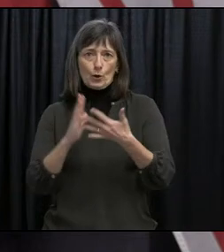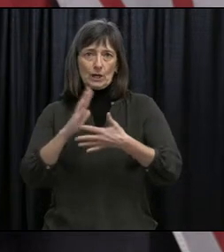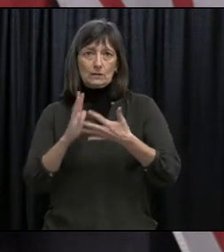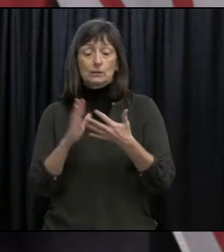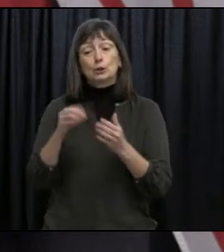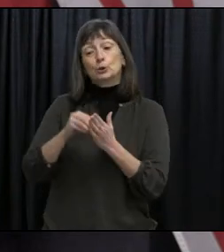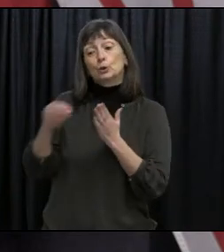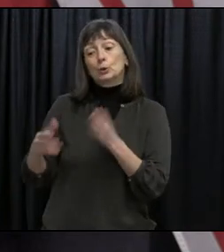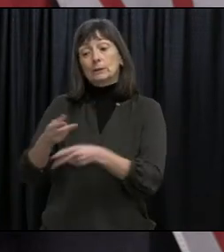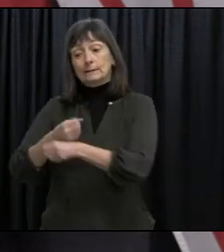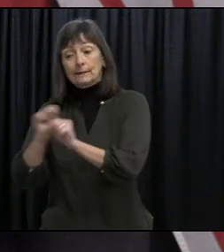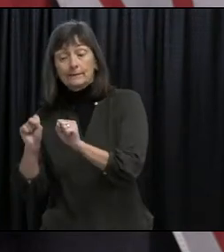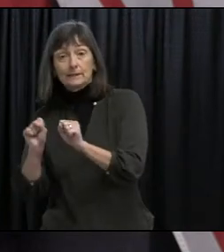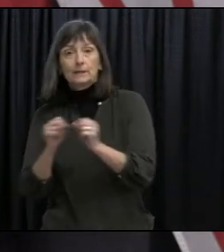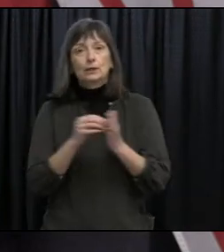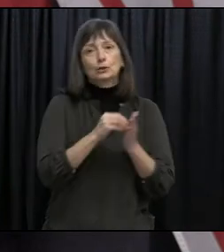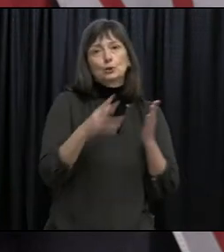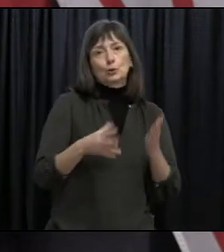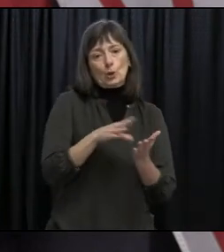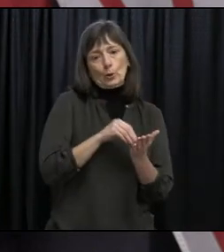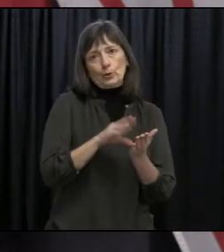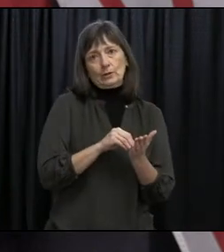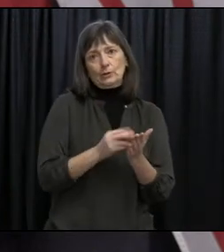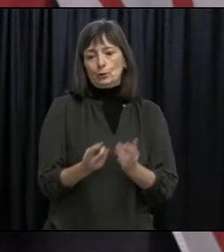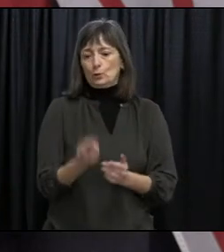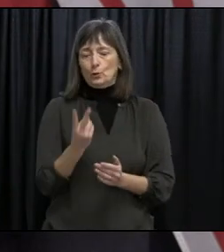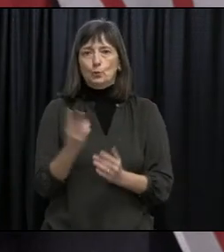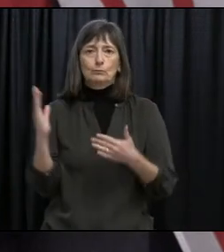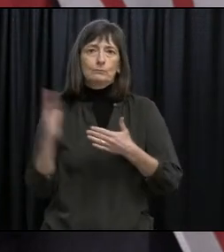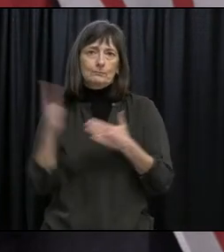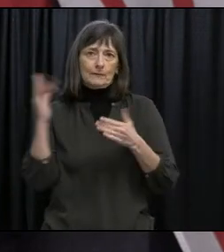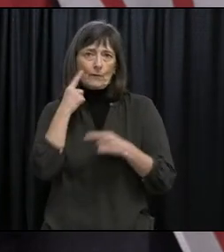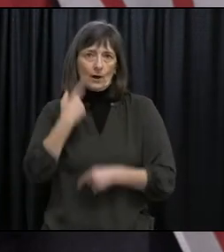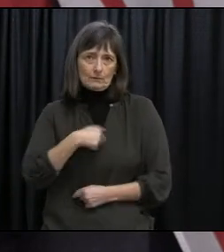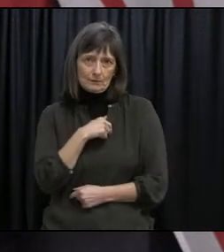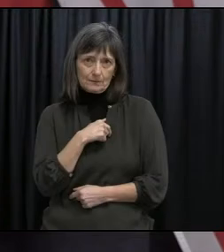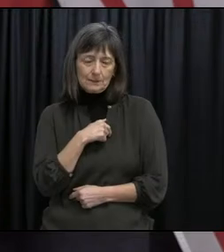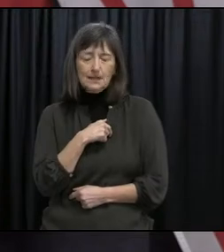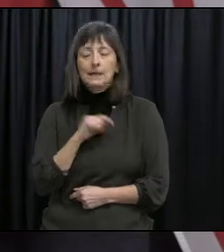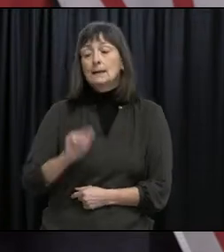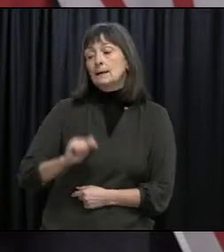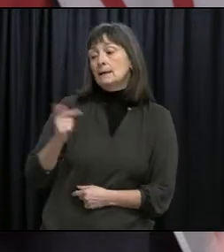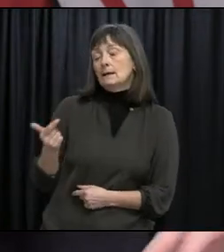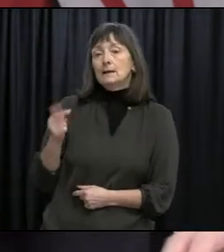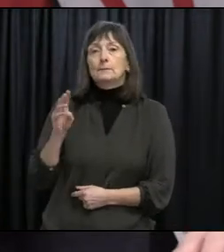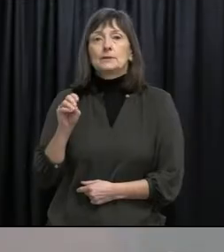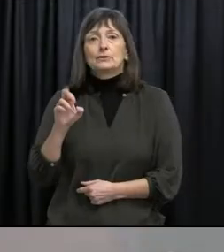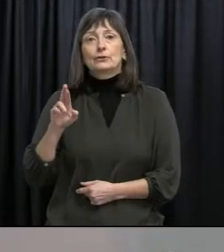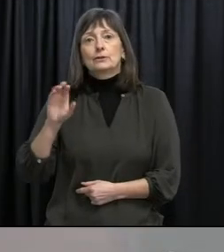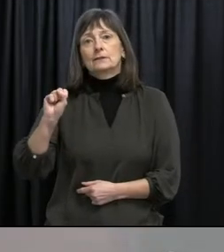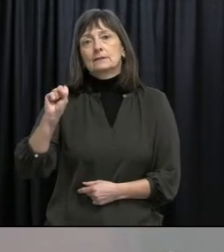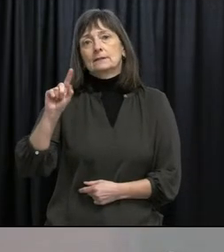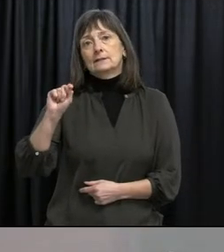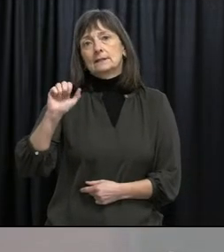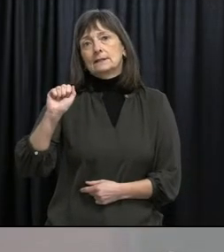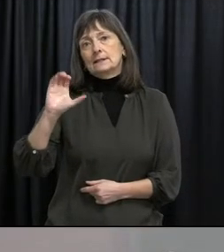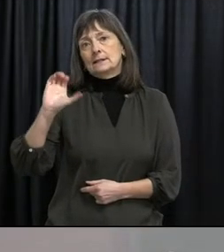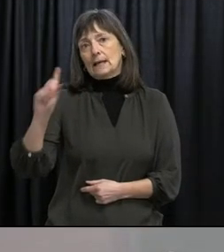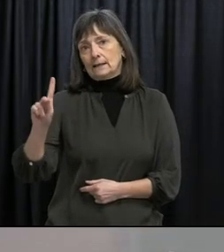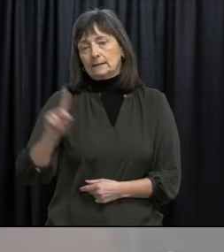safety and student learning. And with that, I will ask Mr. Stack to provide remarks. Thank you, Minister.